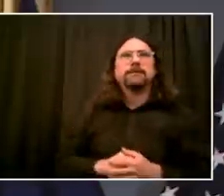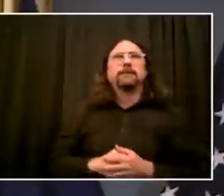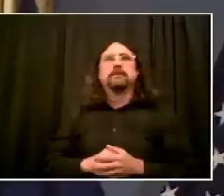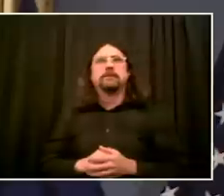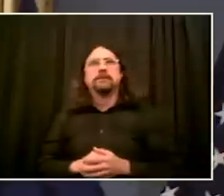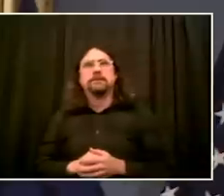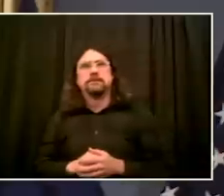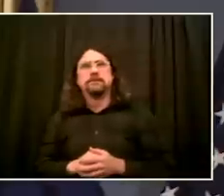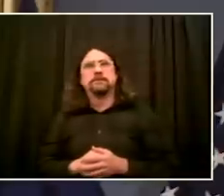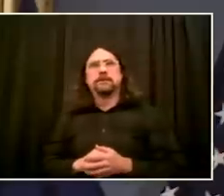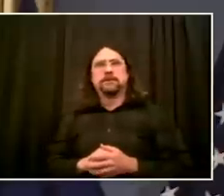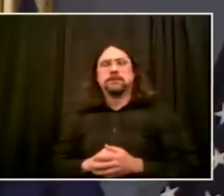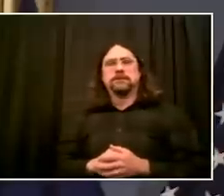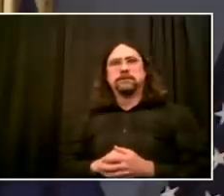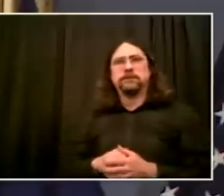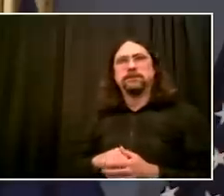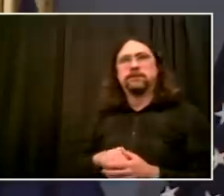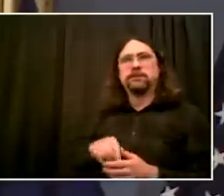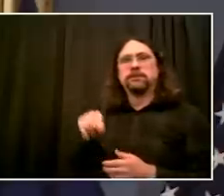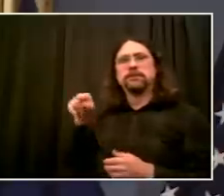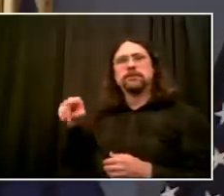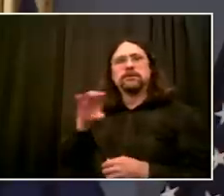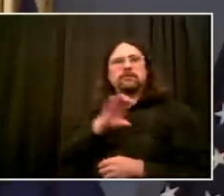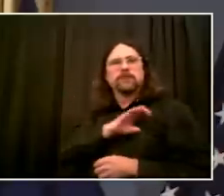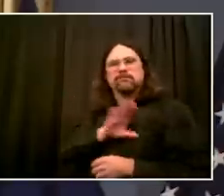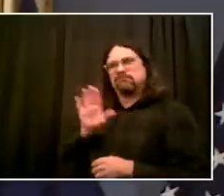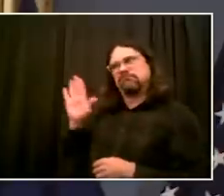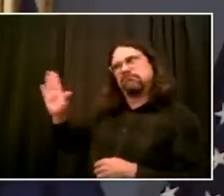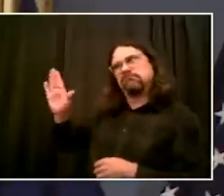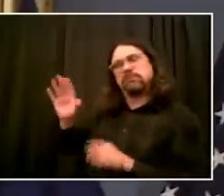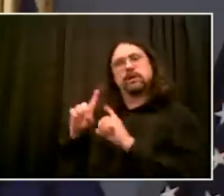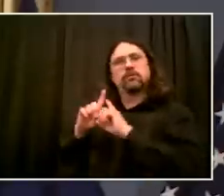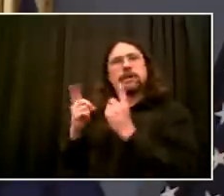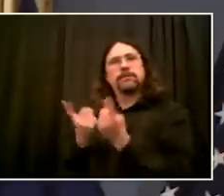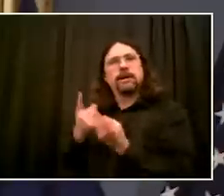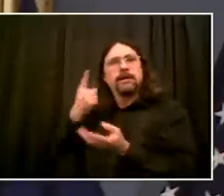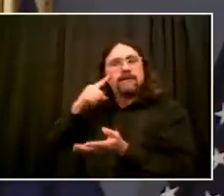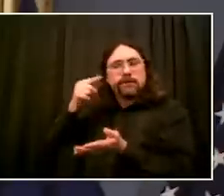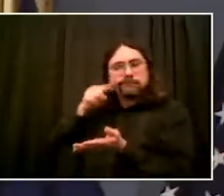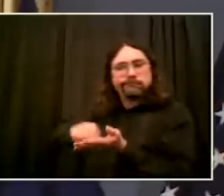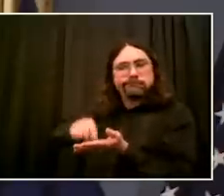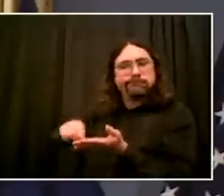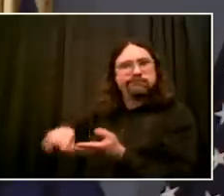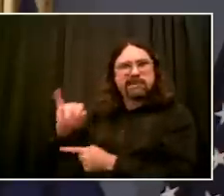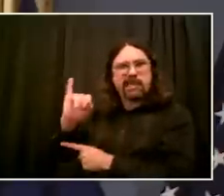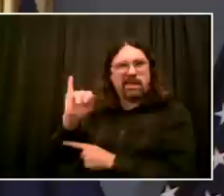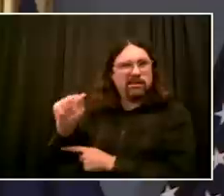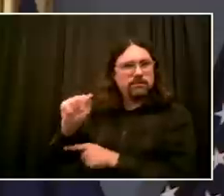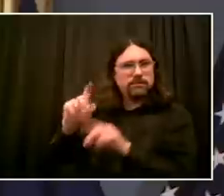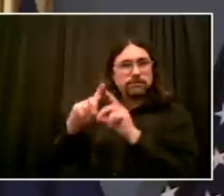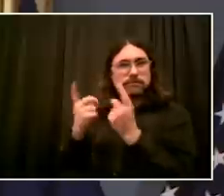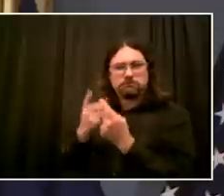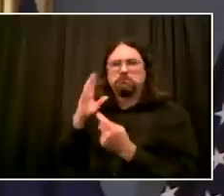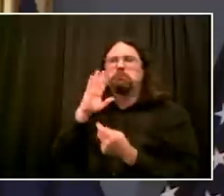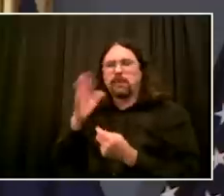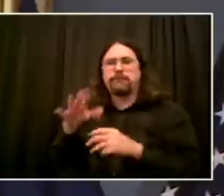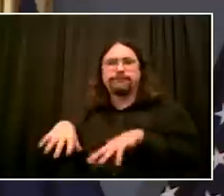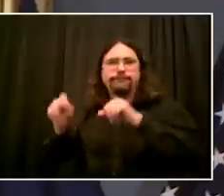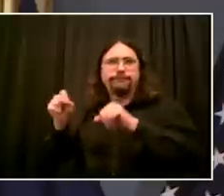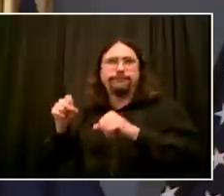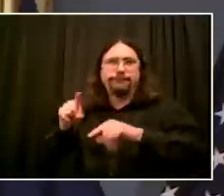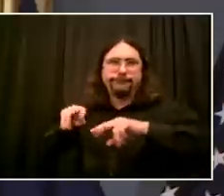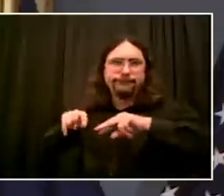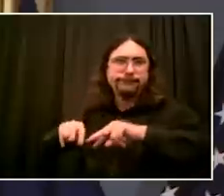The facts have to be determined immediately. I think you can see on its face it was a very dangerous,